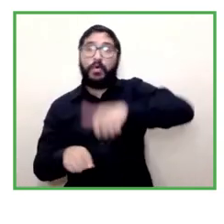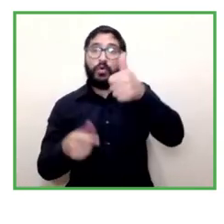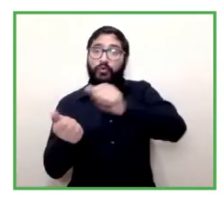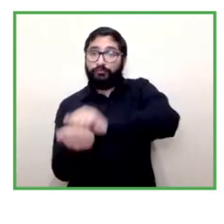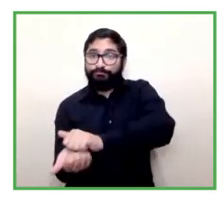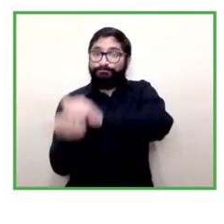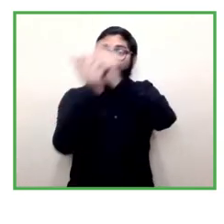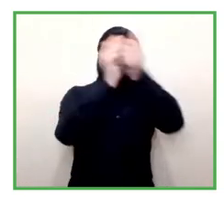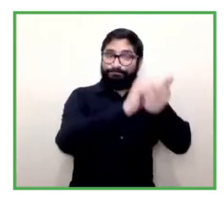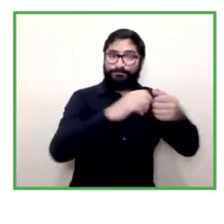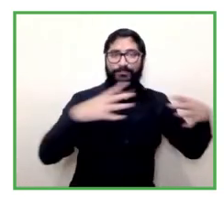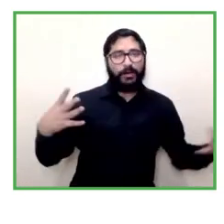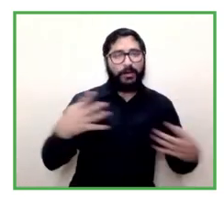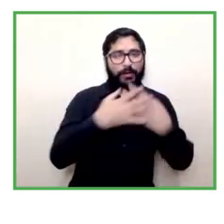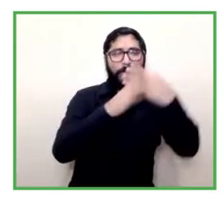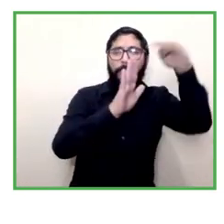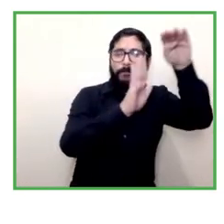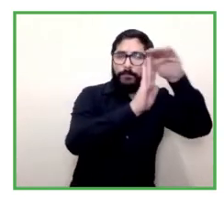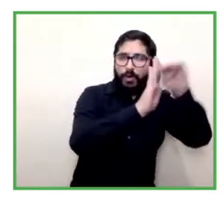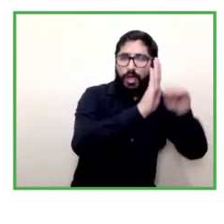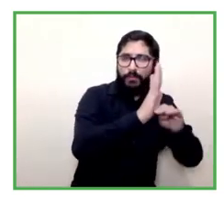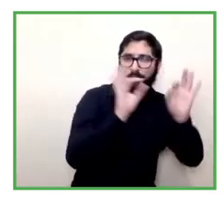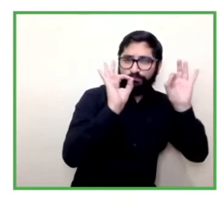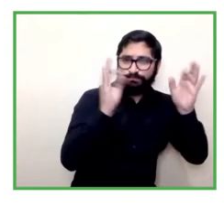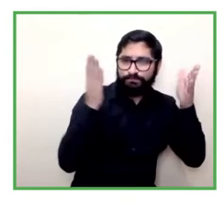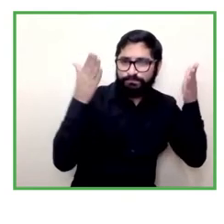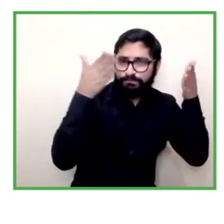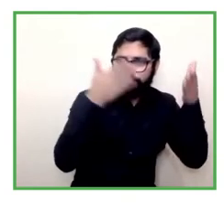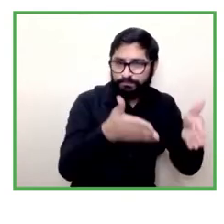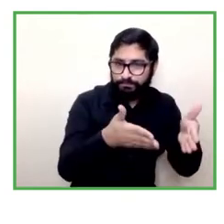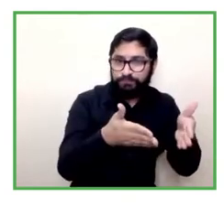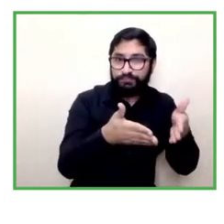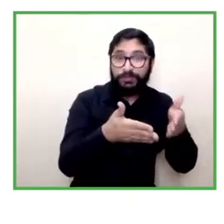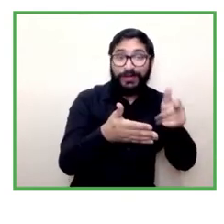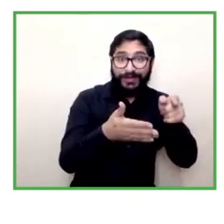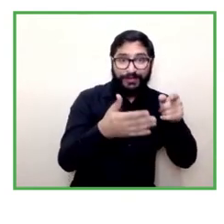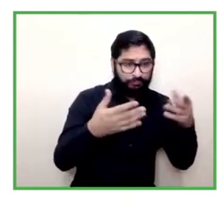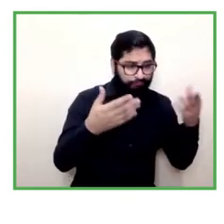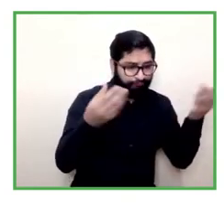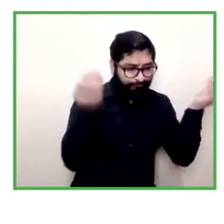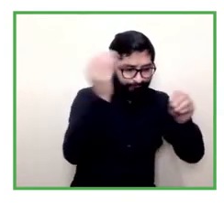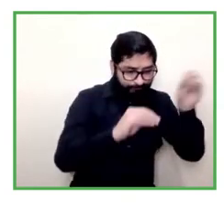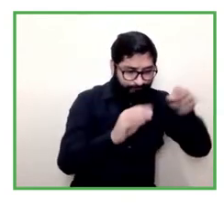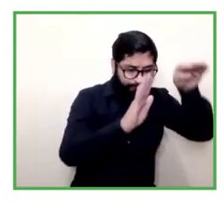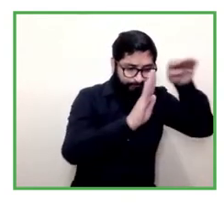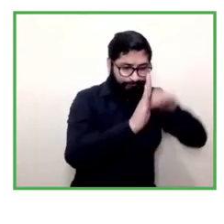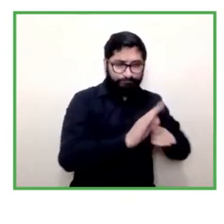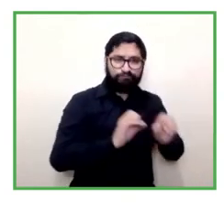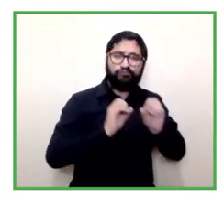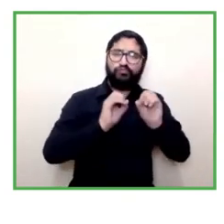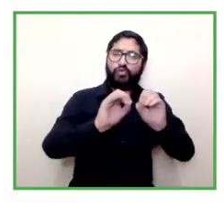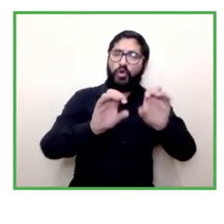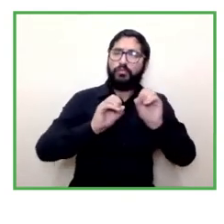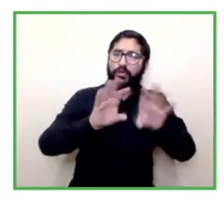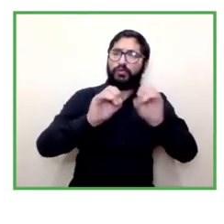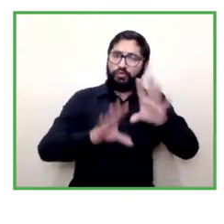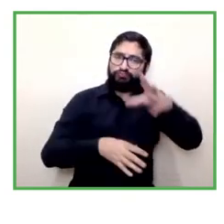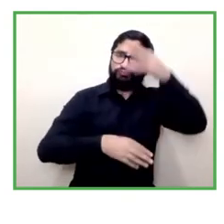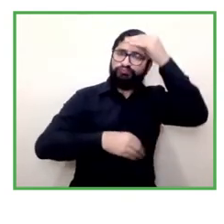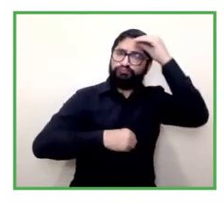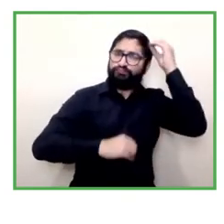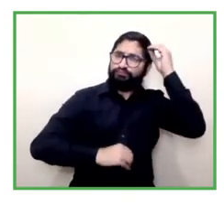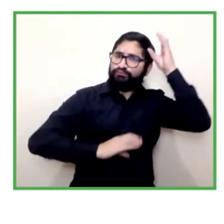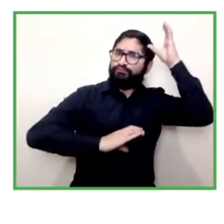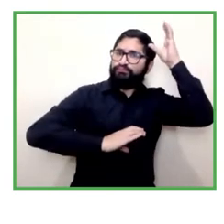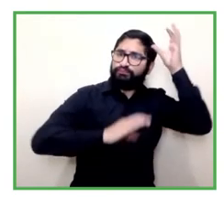it's embedded in the in the equation and the strategies for training